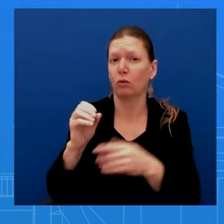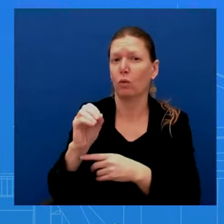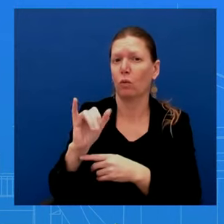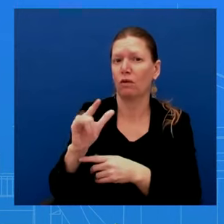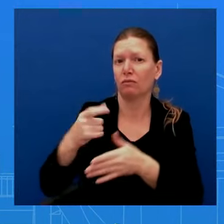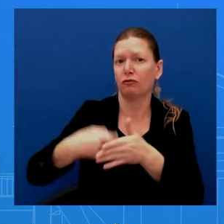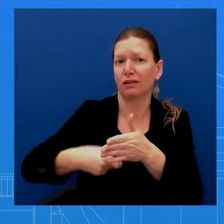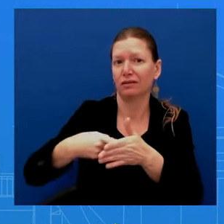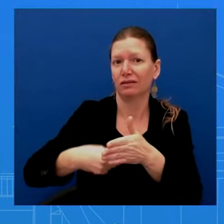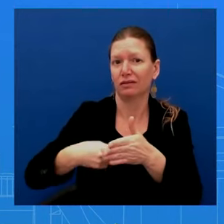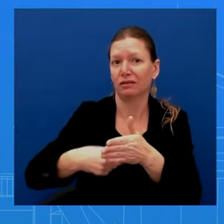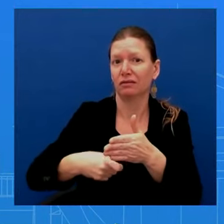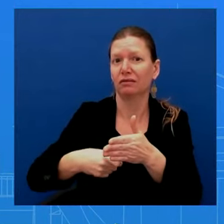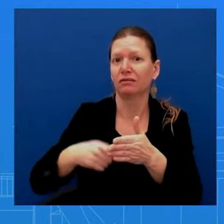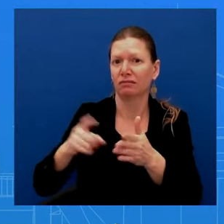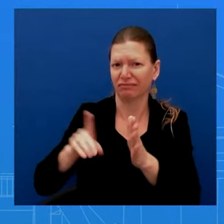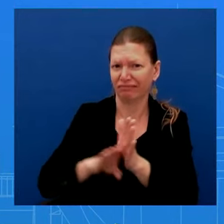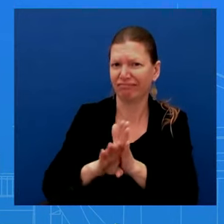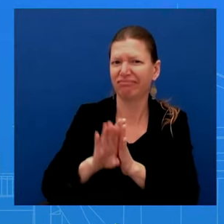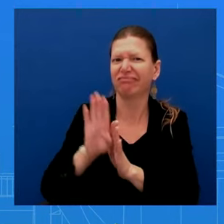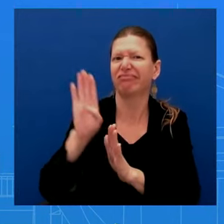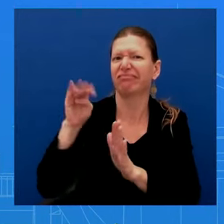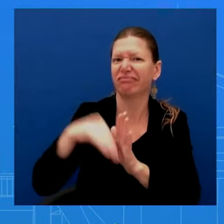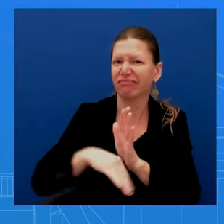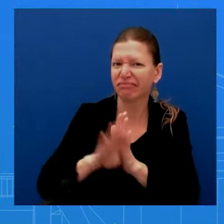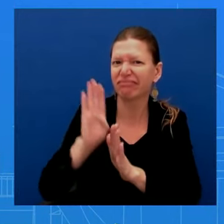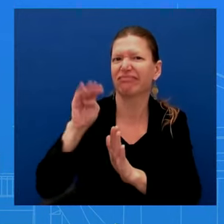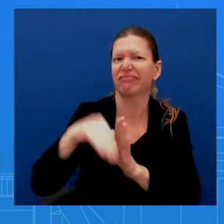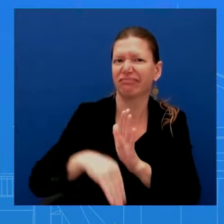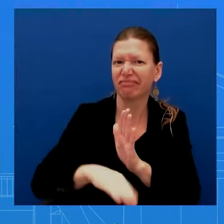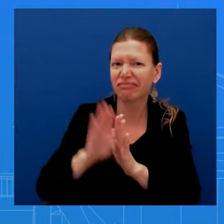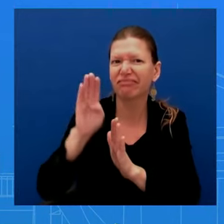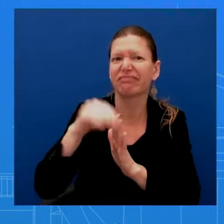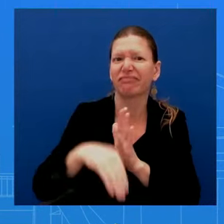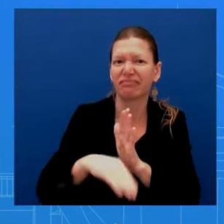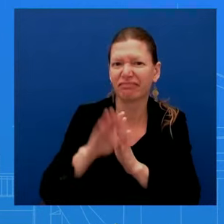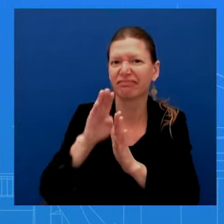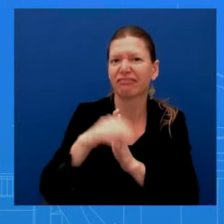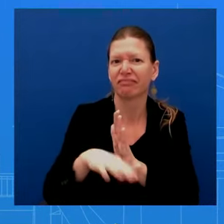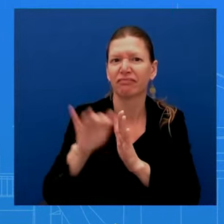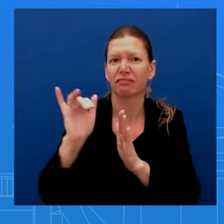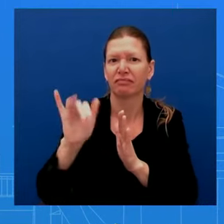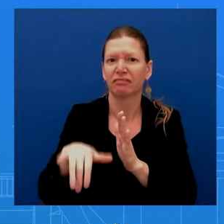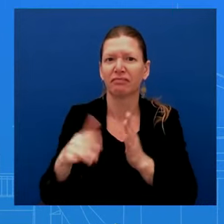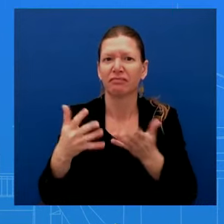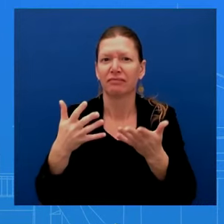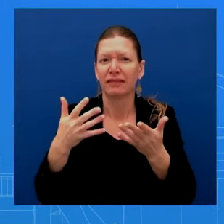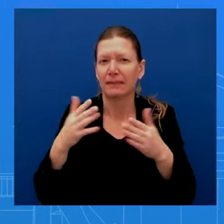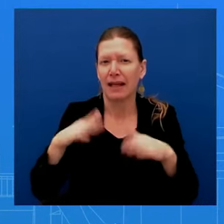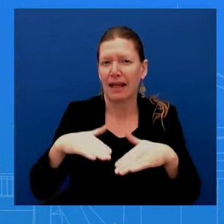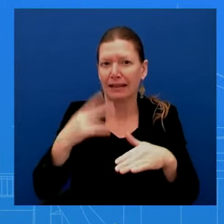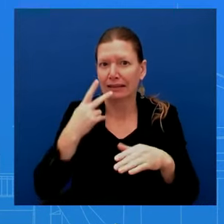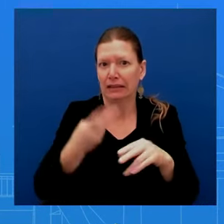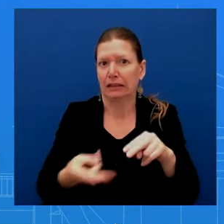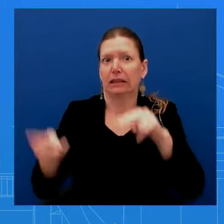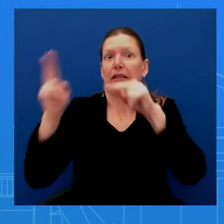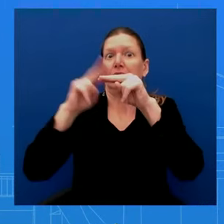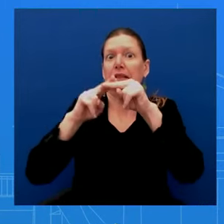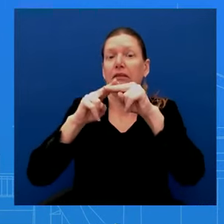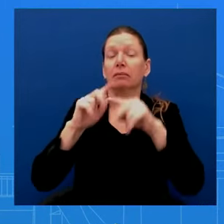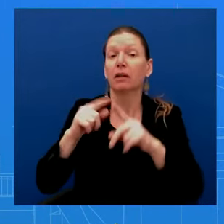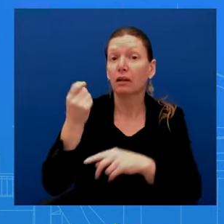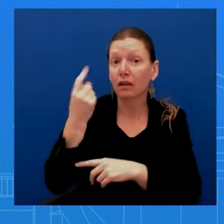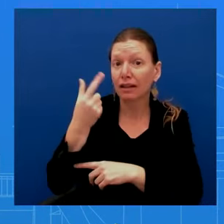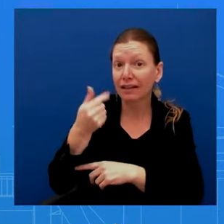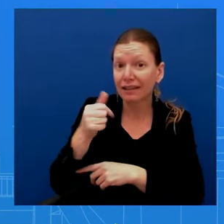there. And as you know, retail gas prices are down about $1.90 and are now below $3 for most Americans at the